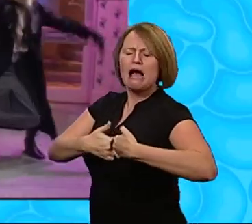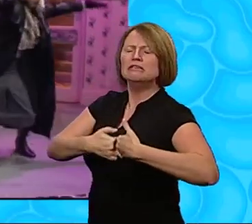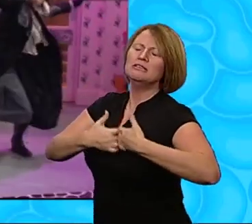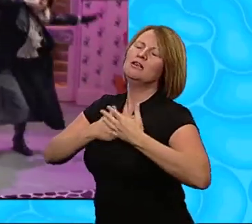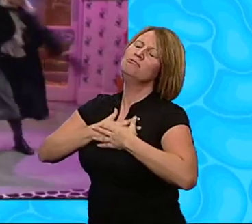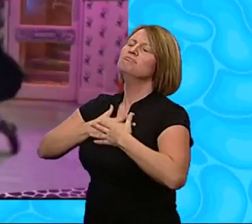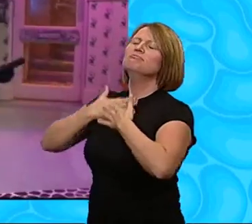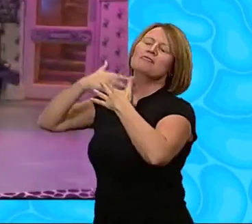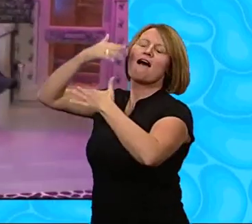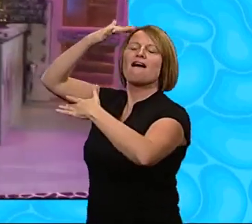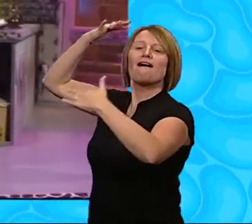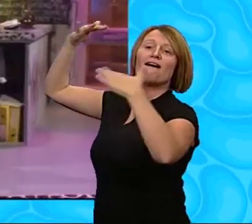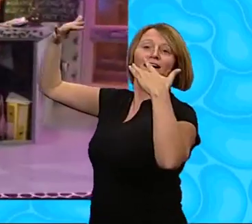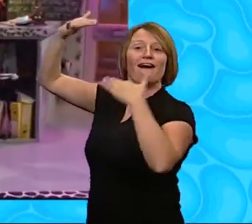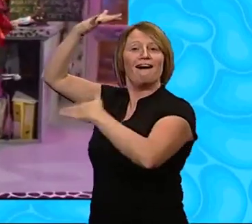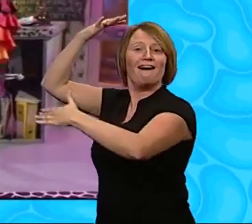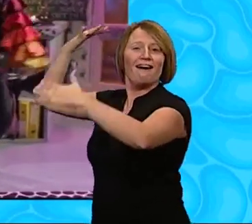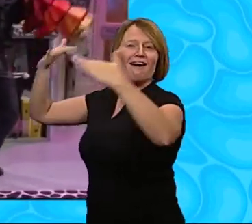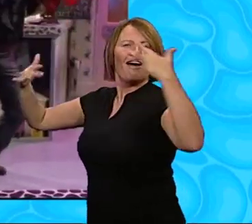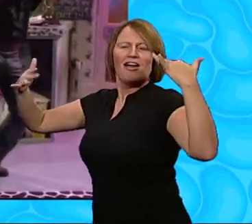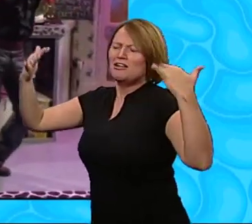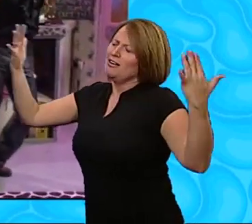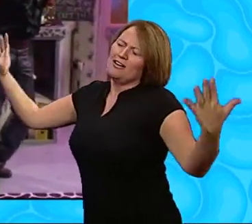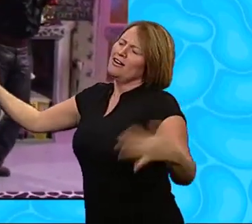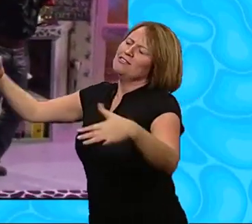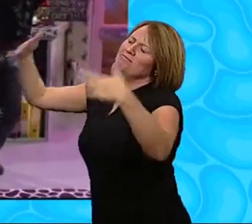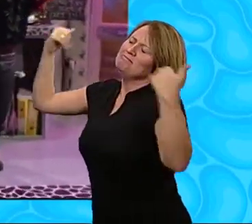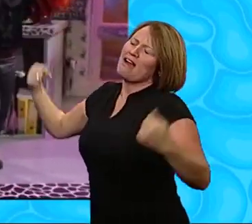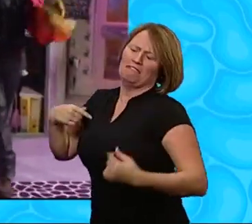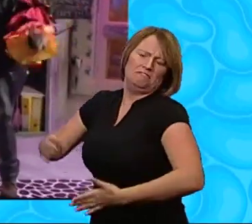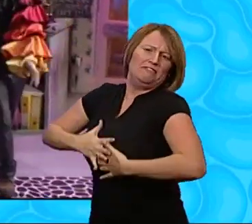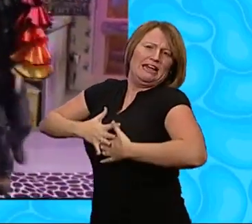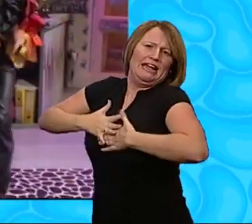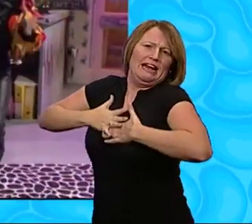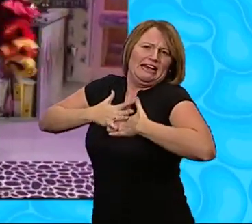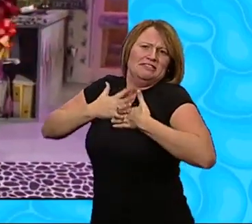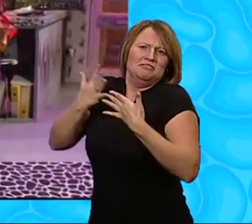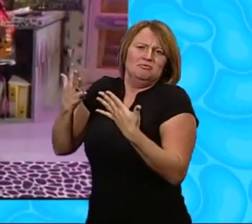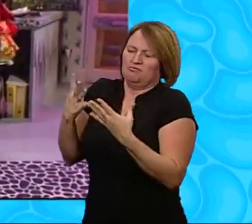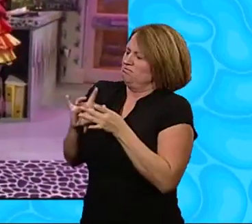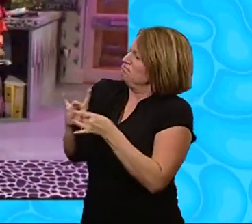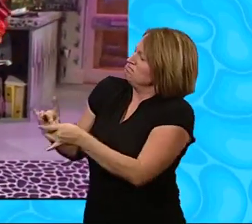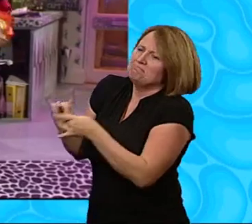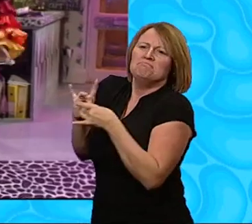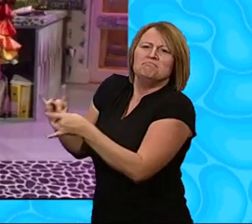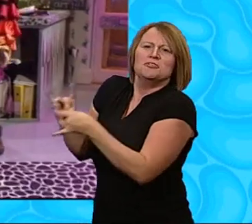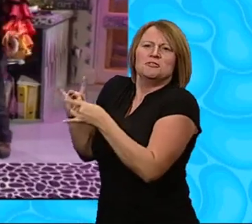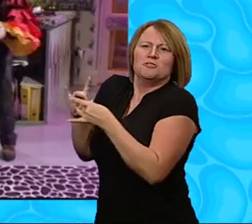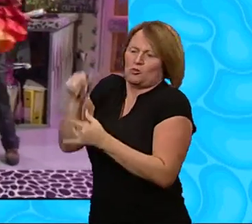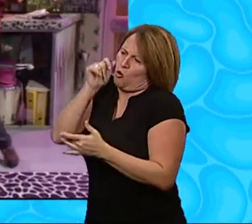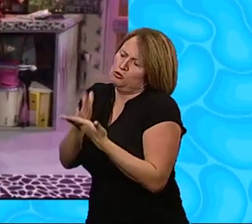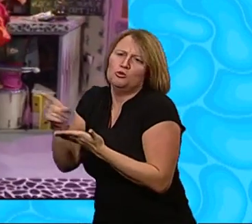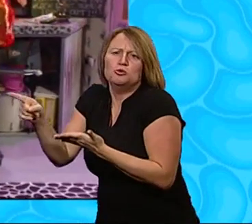Romance is in the air I can feel it So can